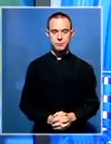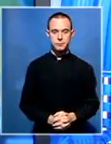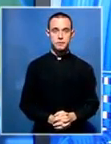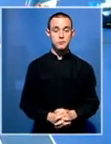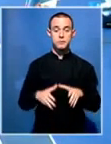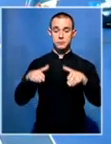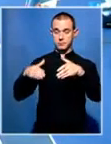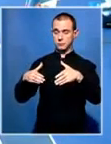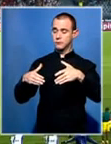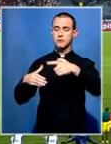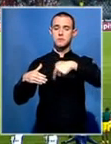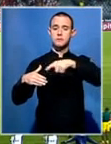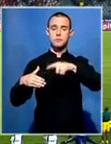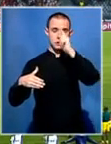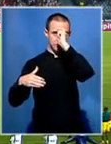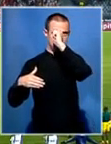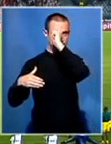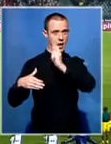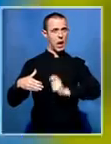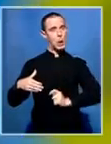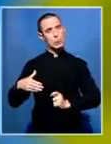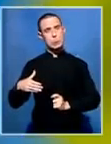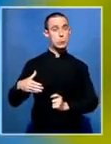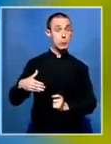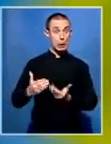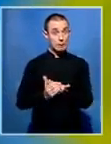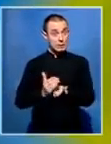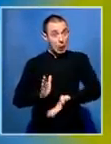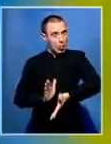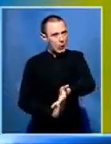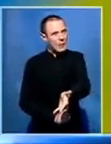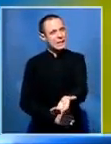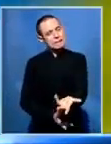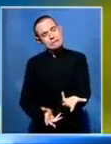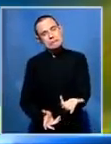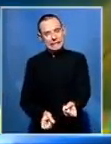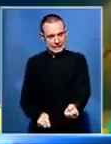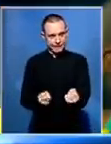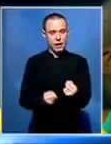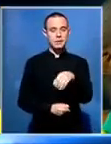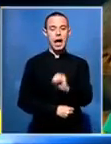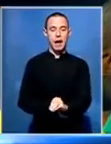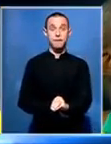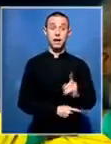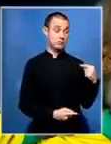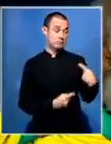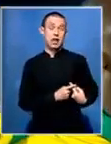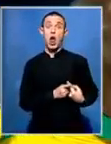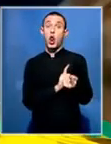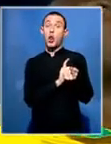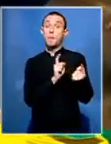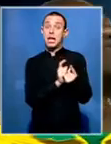Bafana Bafana had a slim chance to advance to the next round of the tournament, but finished bottom of the group with just a single point in 30 matches.